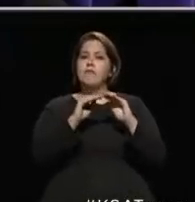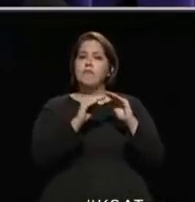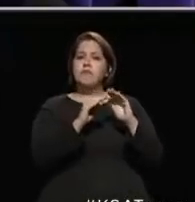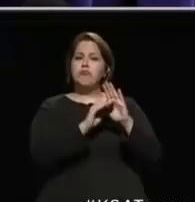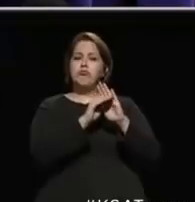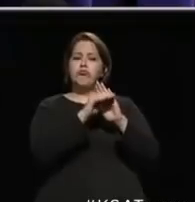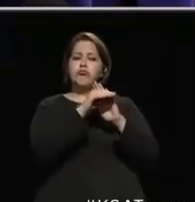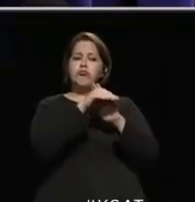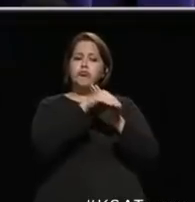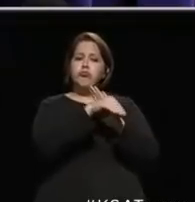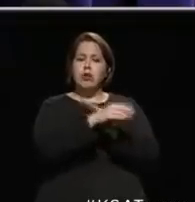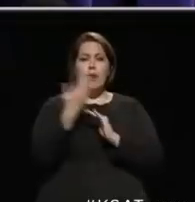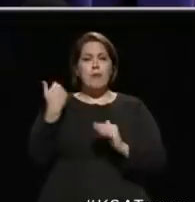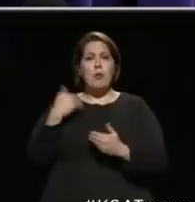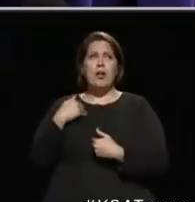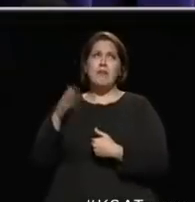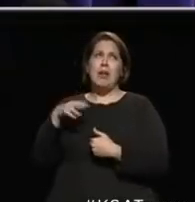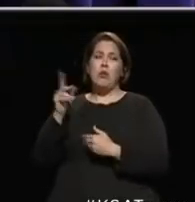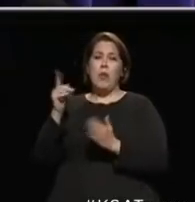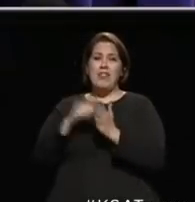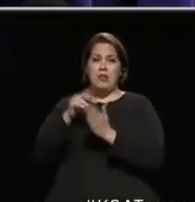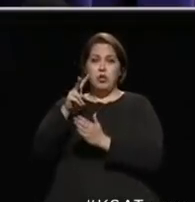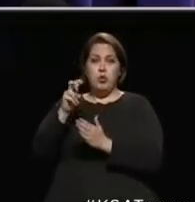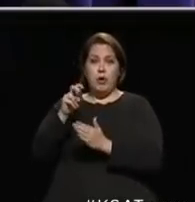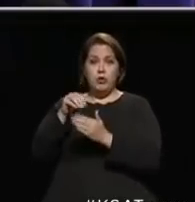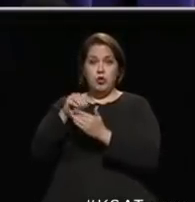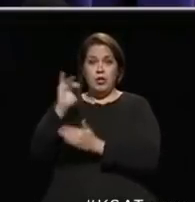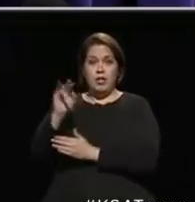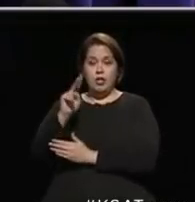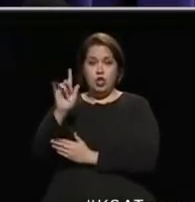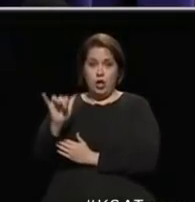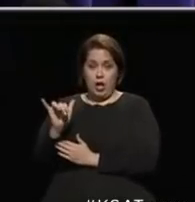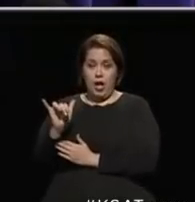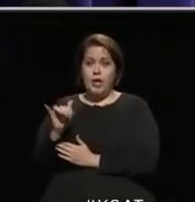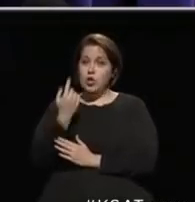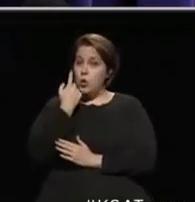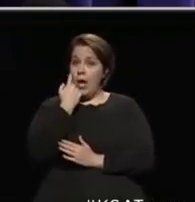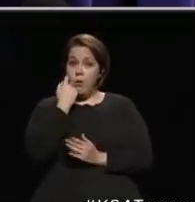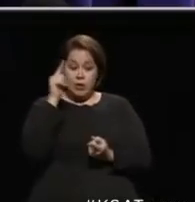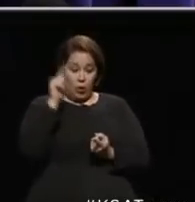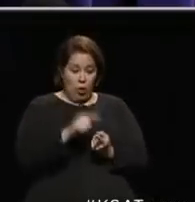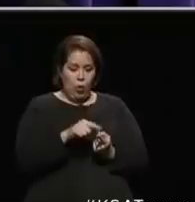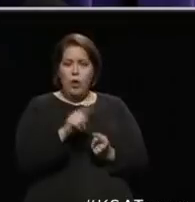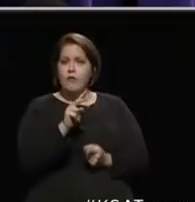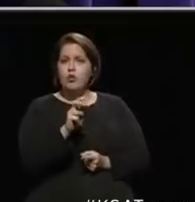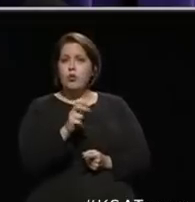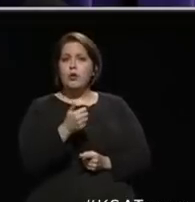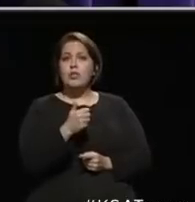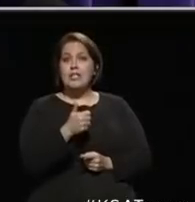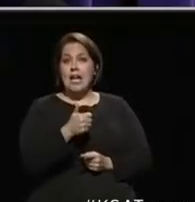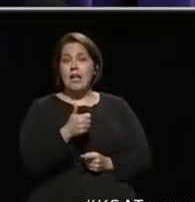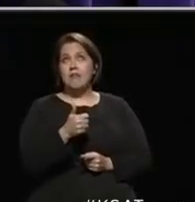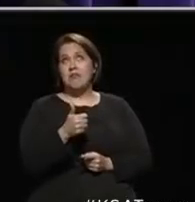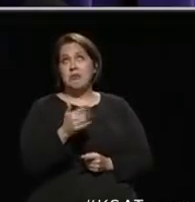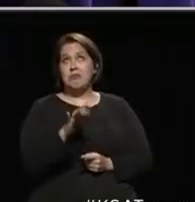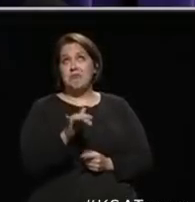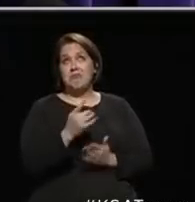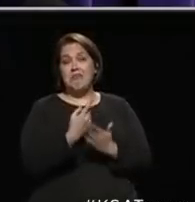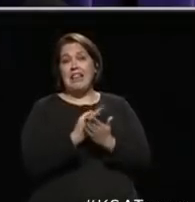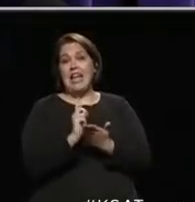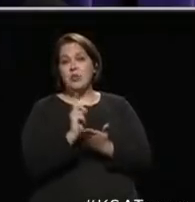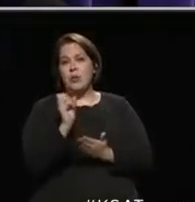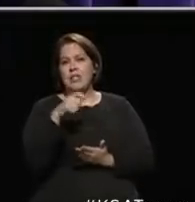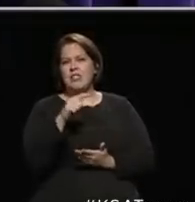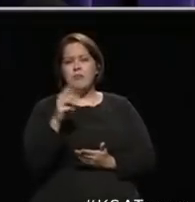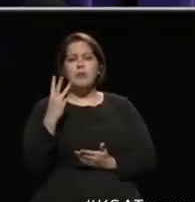from a high of about 1,200 back in July to a recent low of 210 just about a week ago. That was on